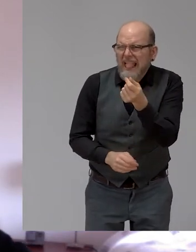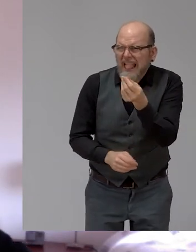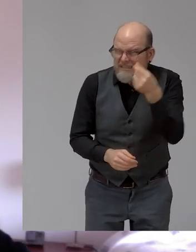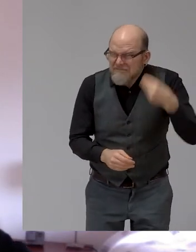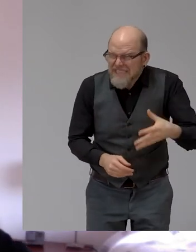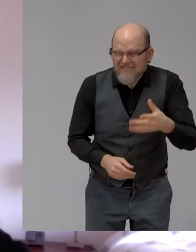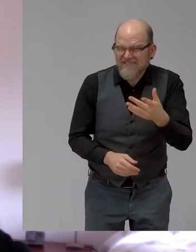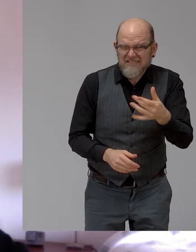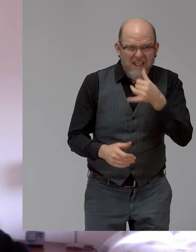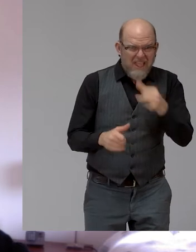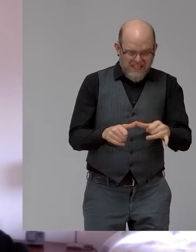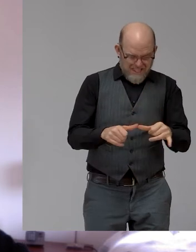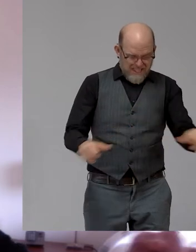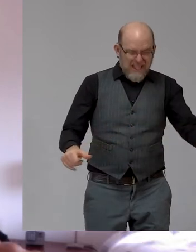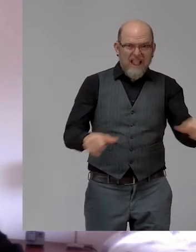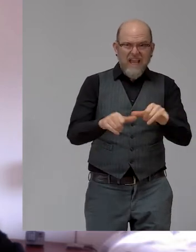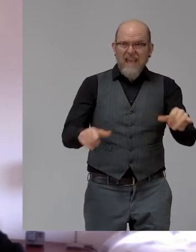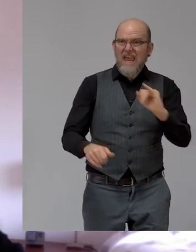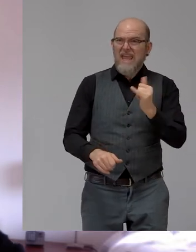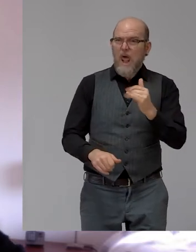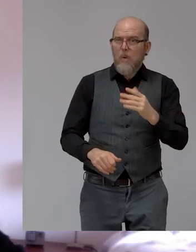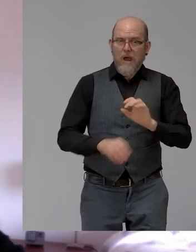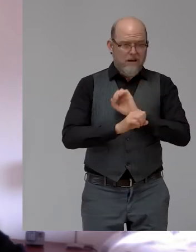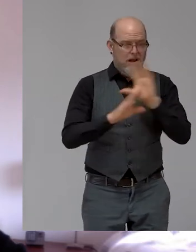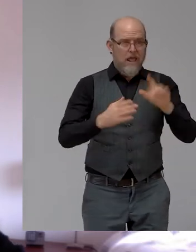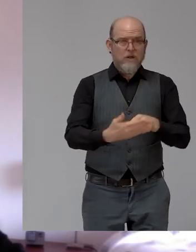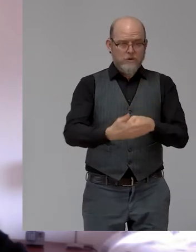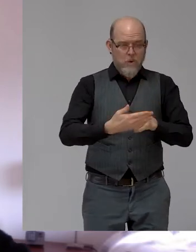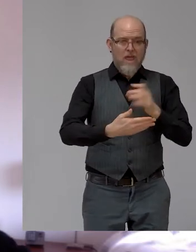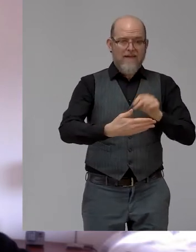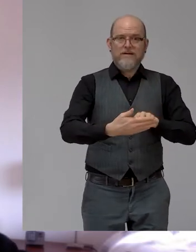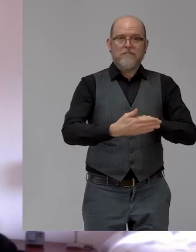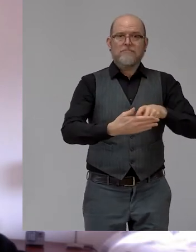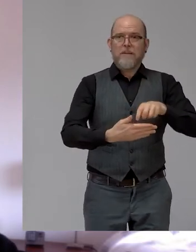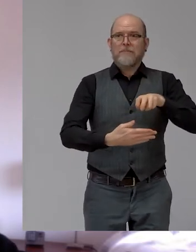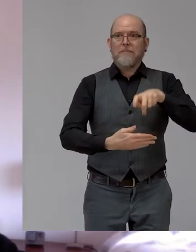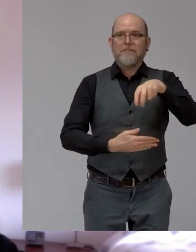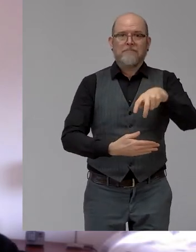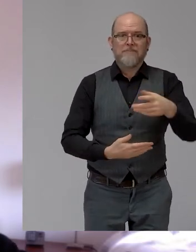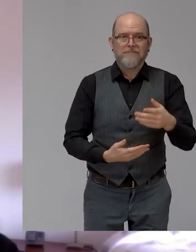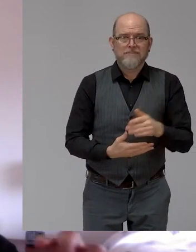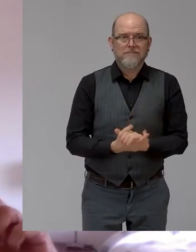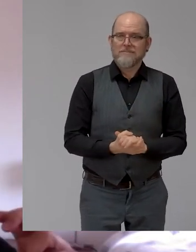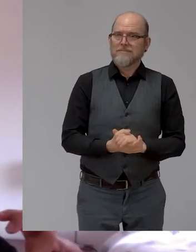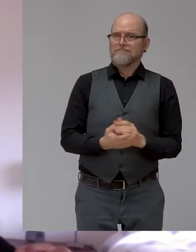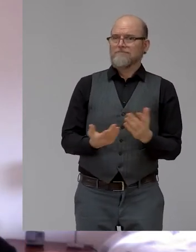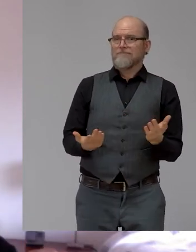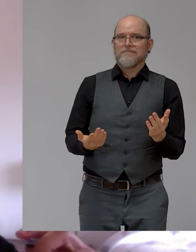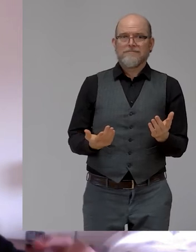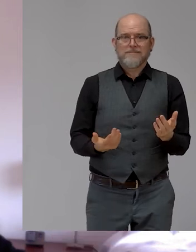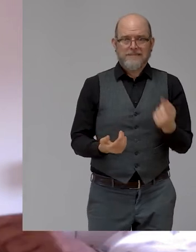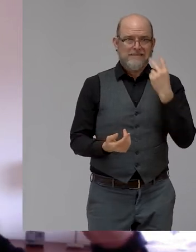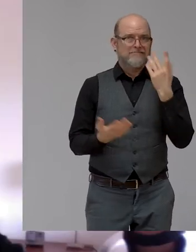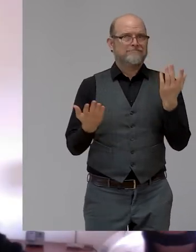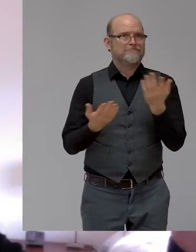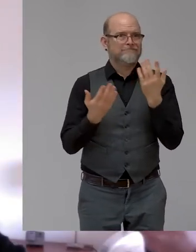little yellow tape on that stair to signify to a customer that the stair is kind of over? So don't think of